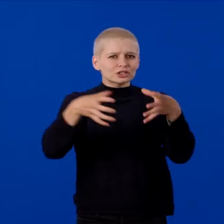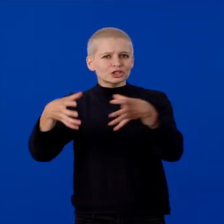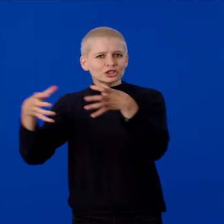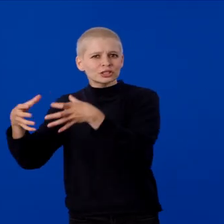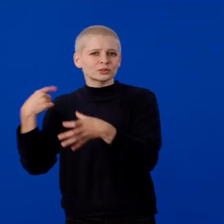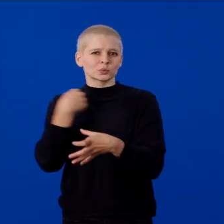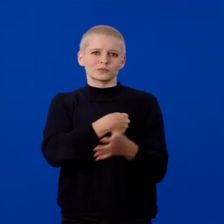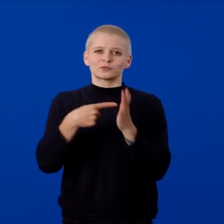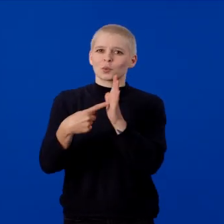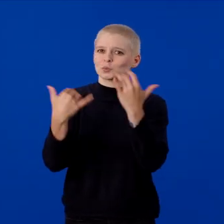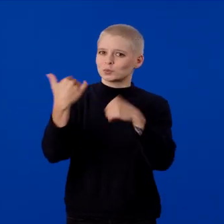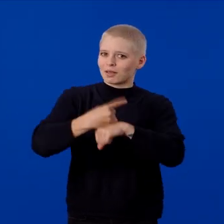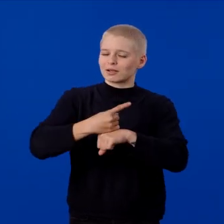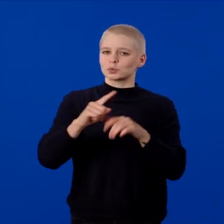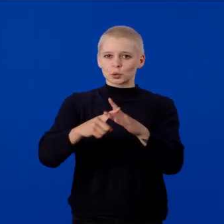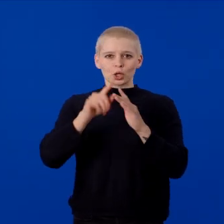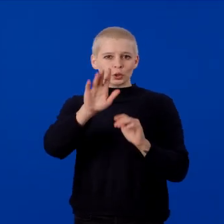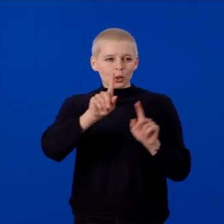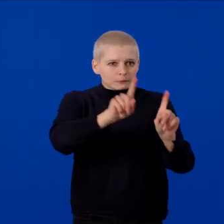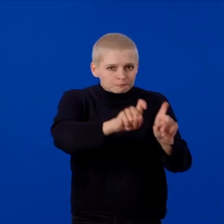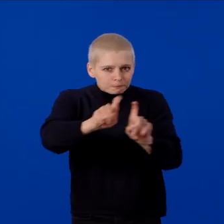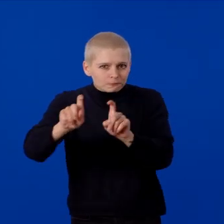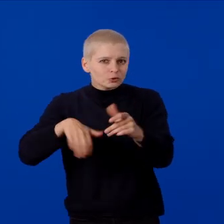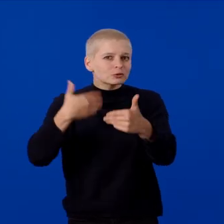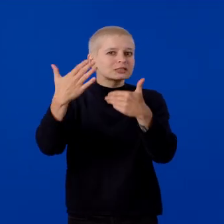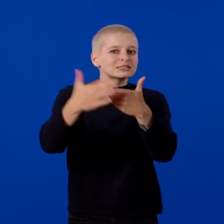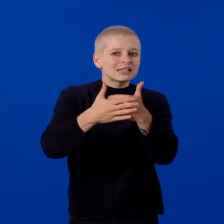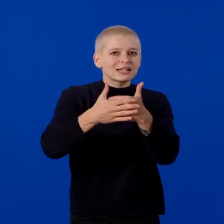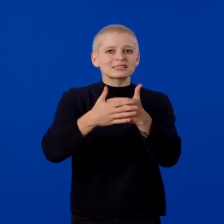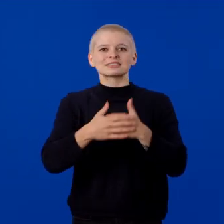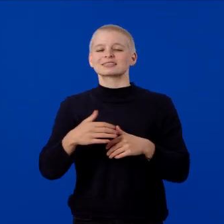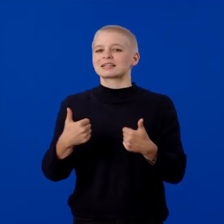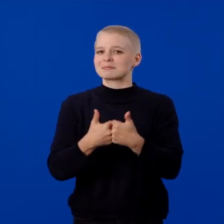today to begin prototyping your next app or game.